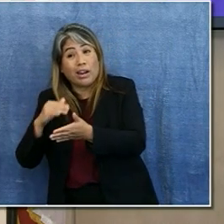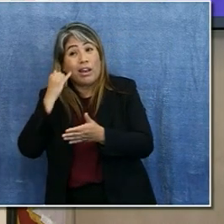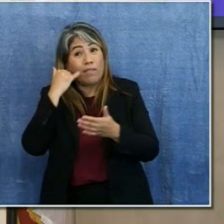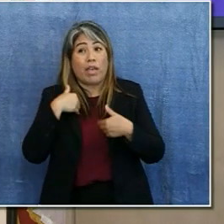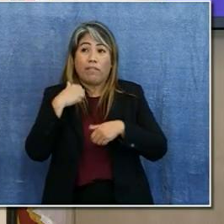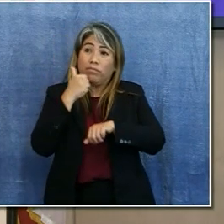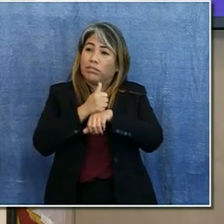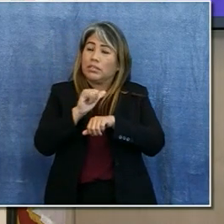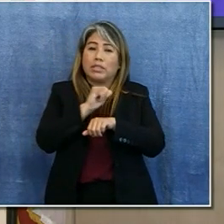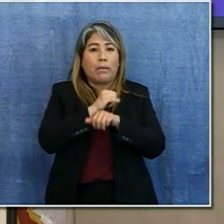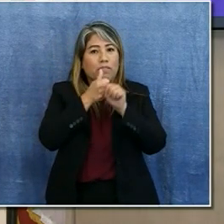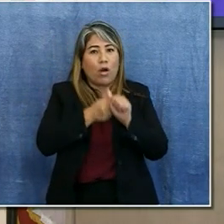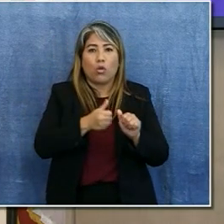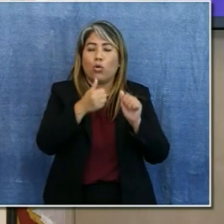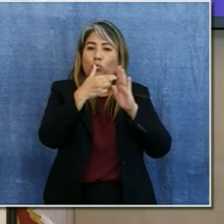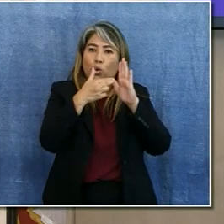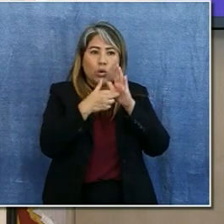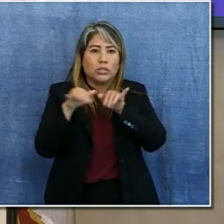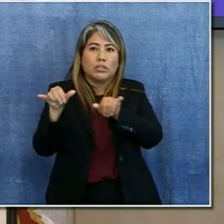safety protocols in place?